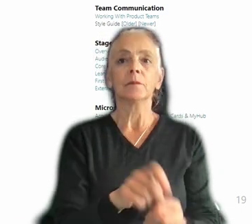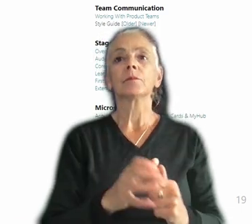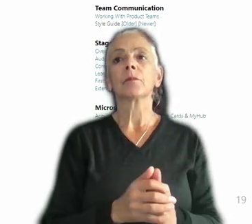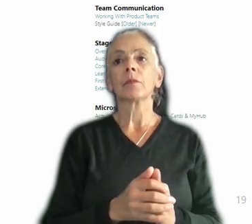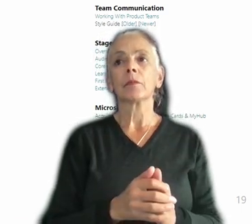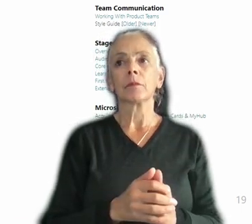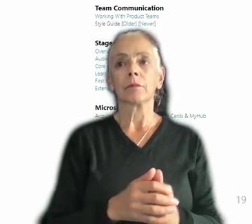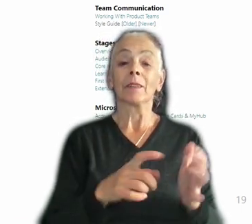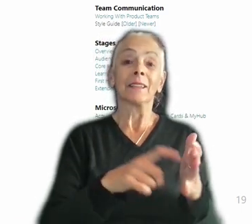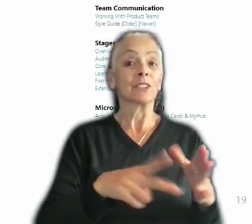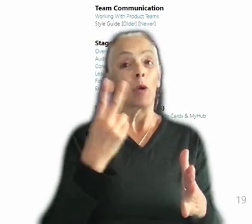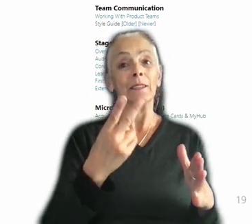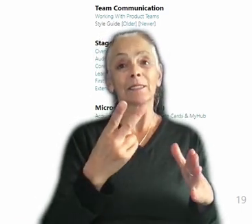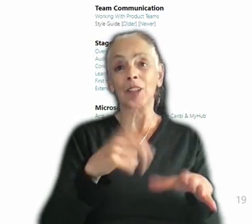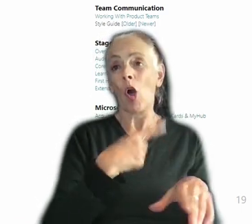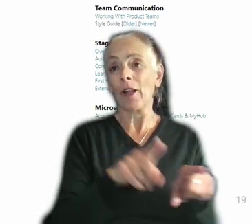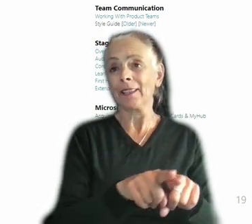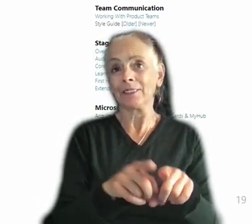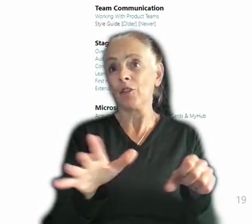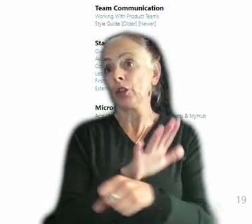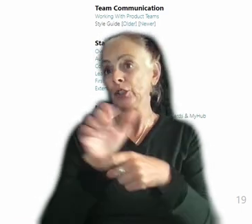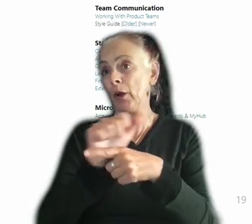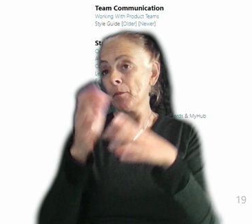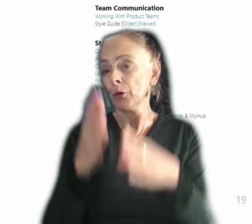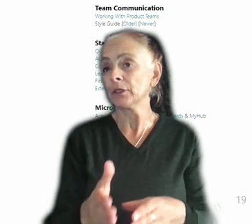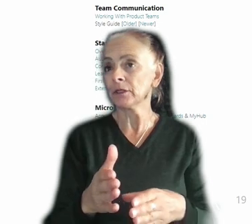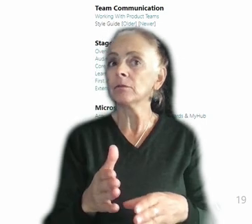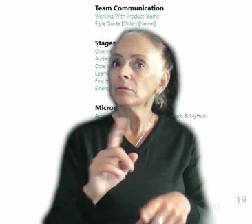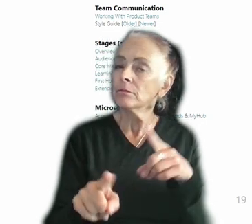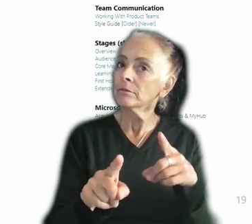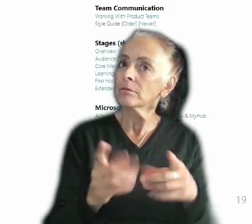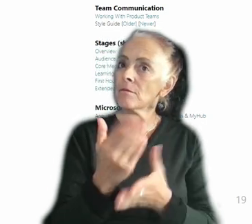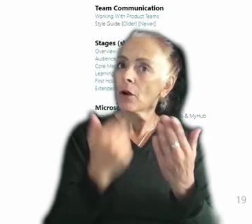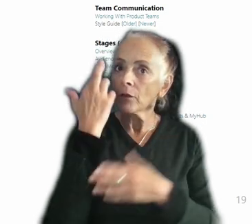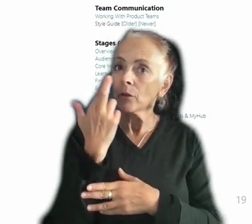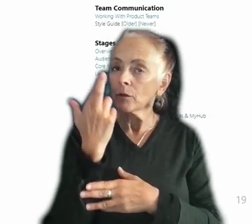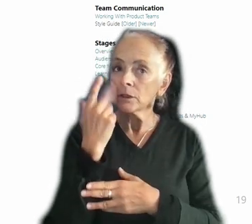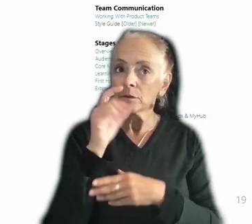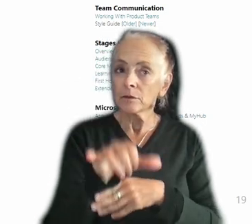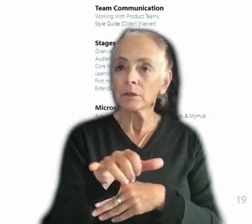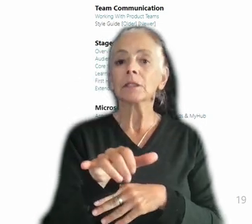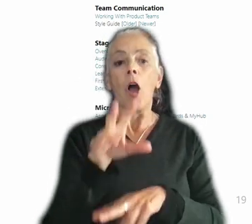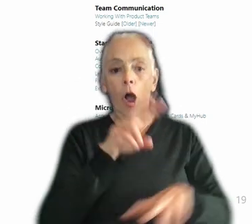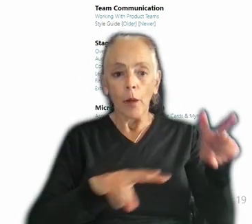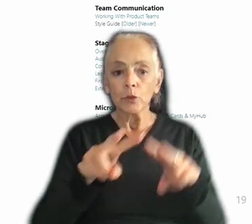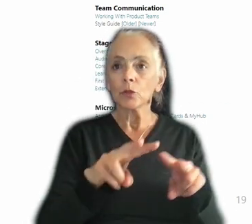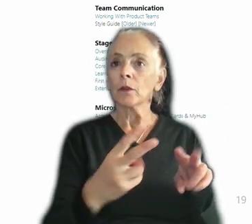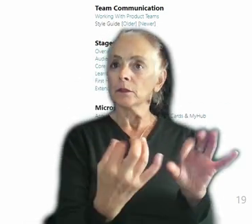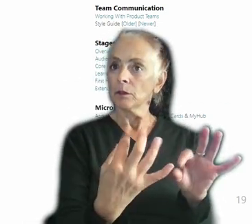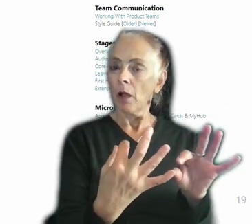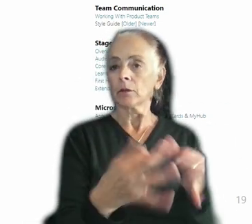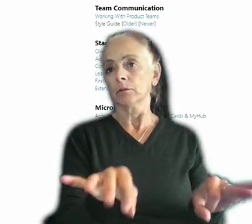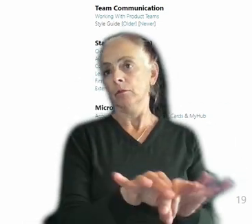twice as long as somebody who is fully trained to go through the whole process. But part of why we do this is just because observation and feedback is really important when